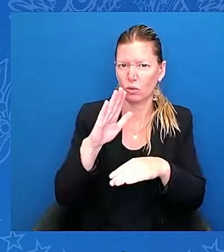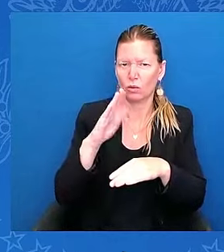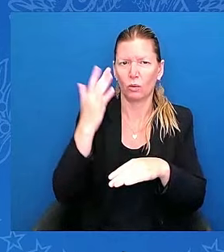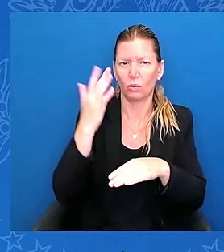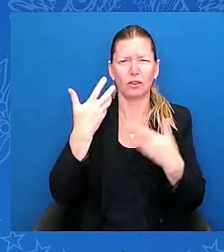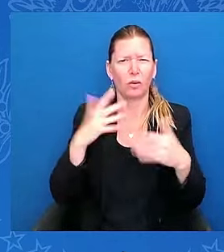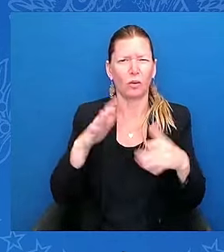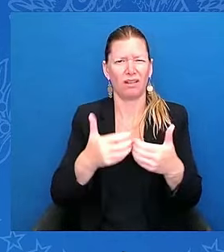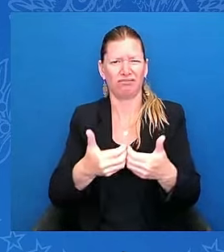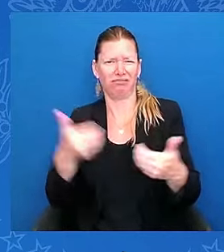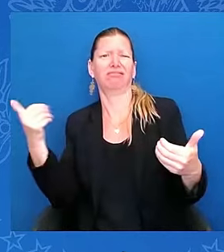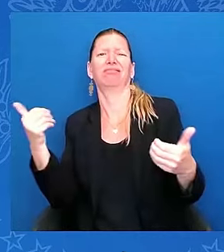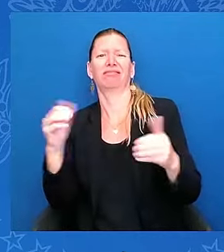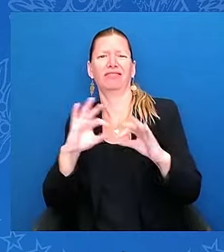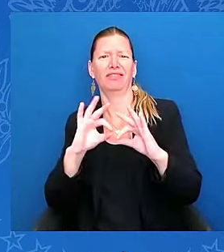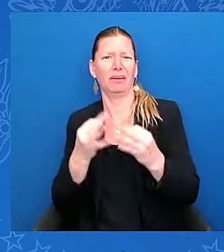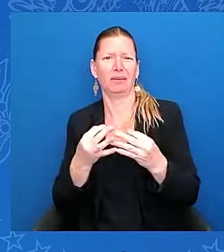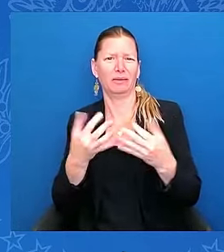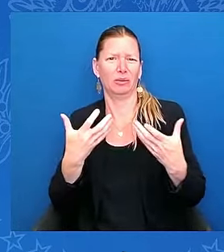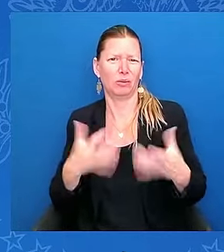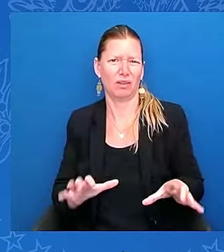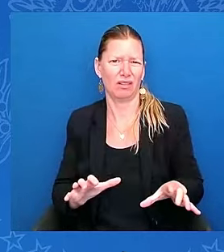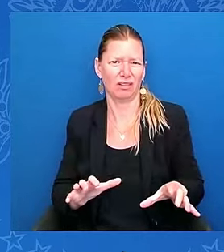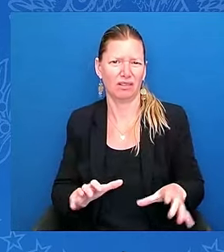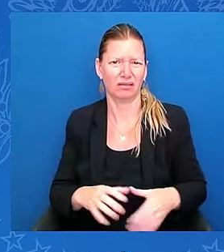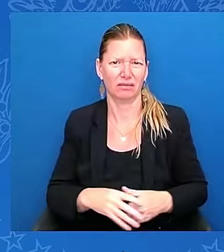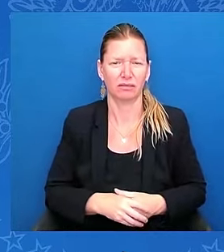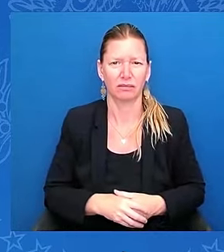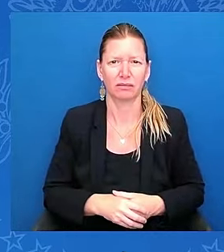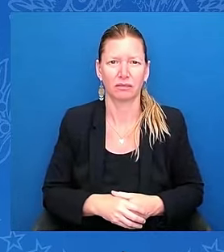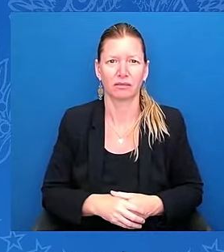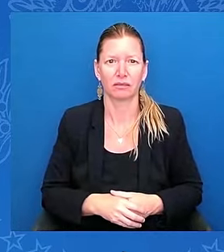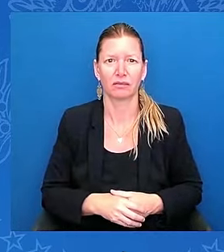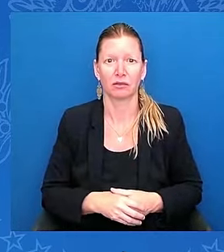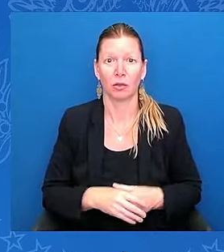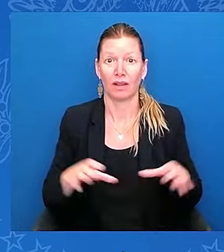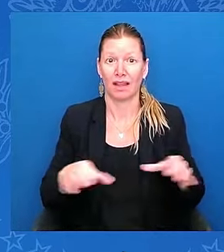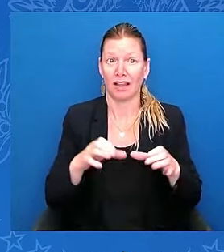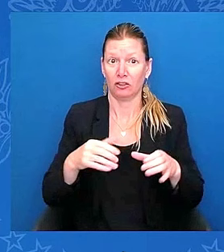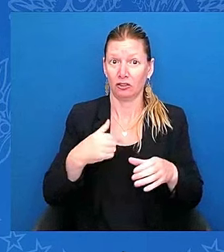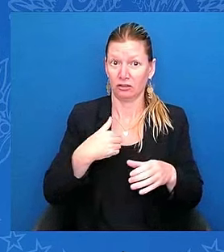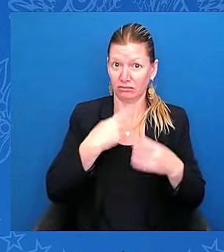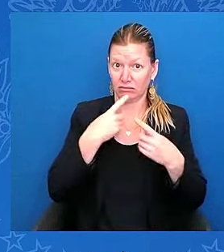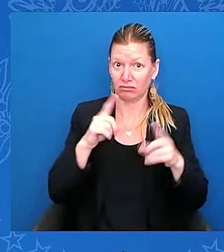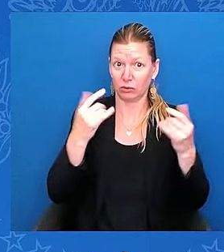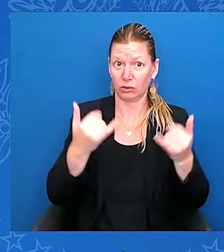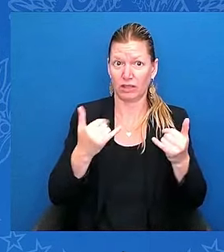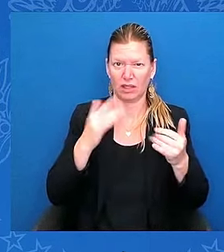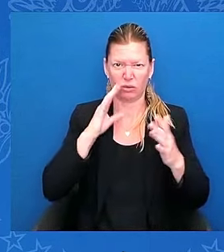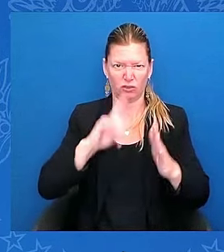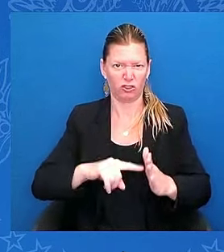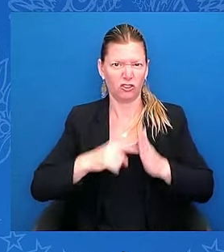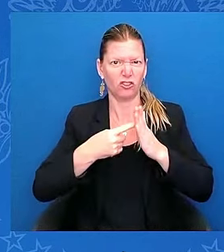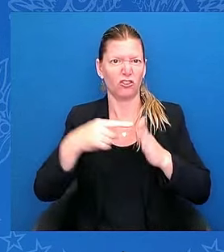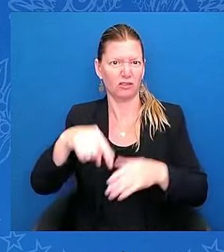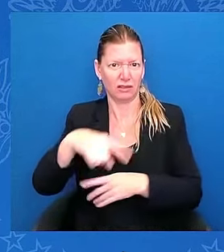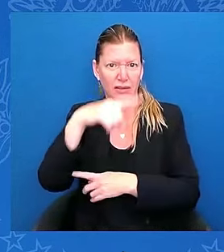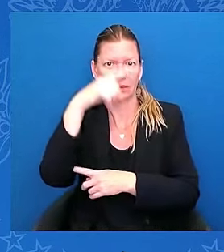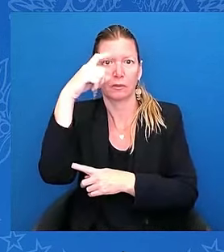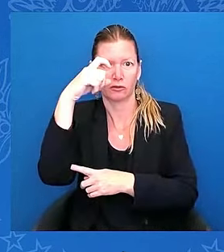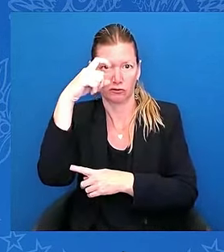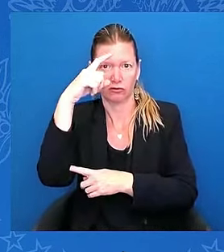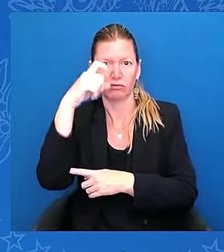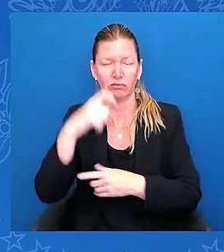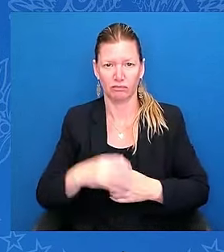announcing today will go into effect later this summer. And by the way, just as was true for the protection of DREAMers,